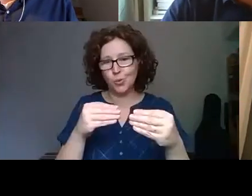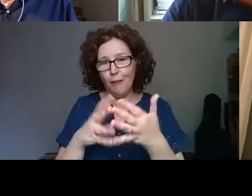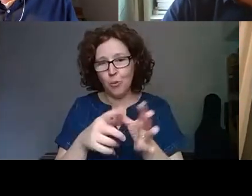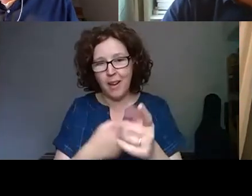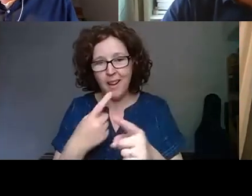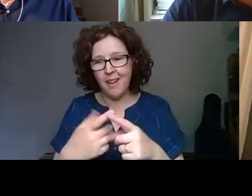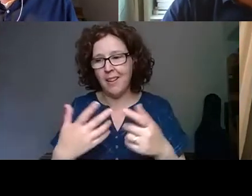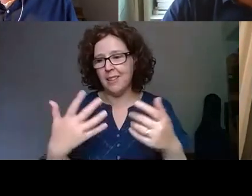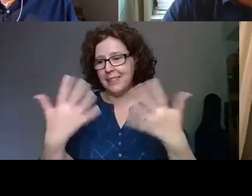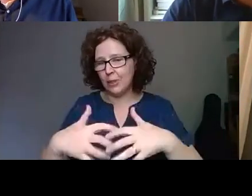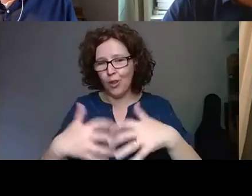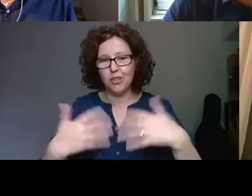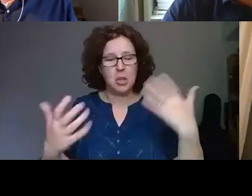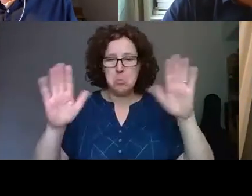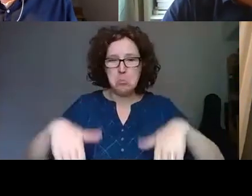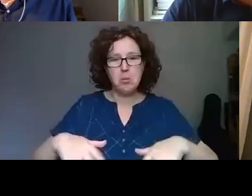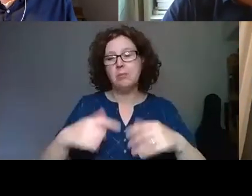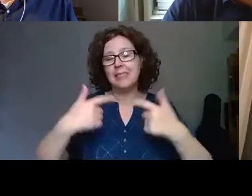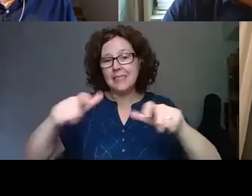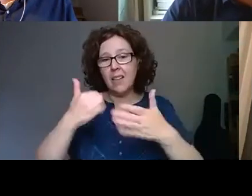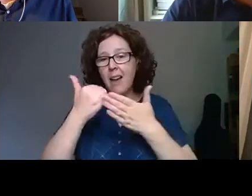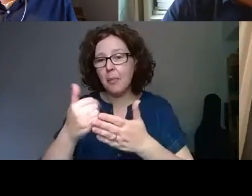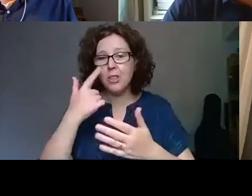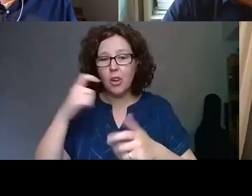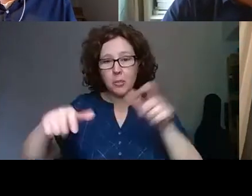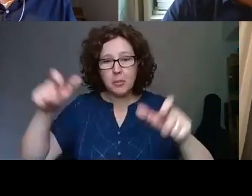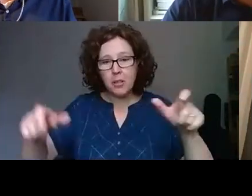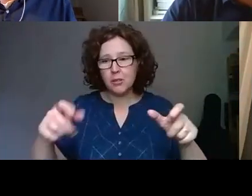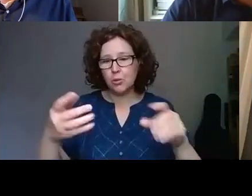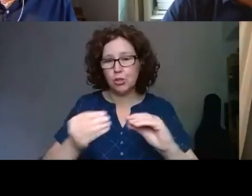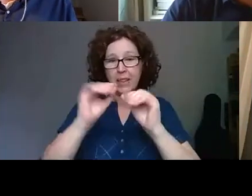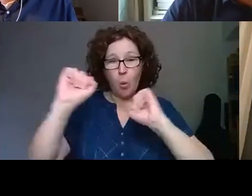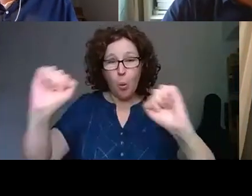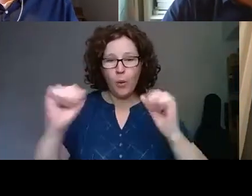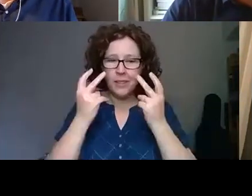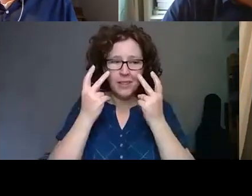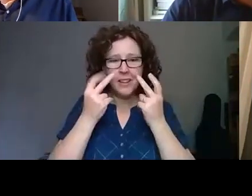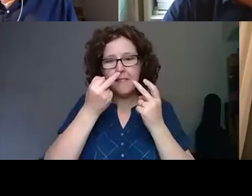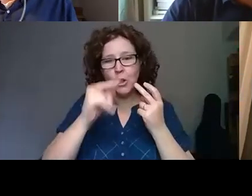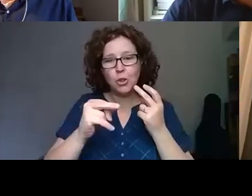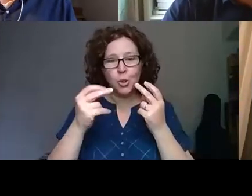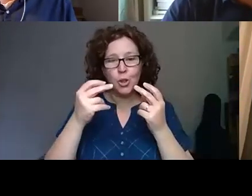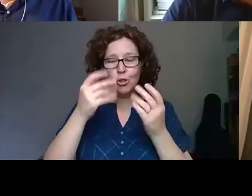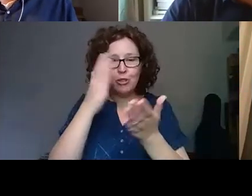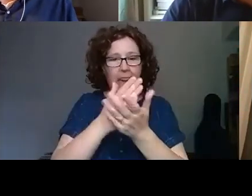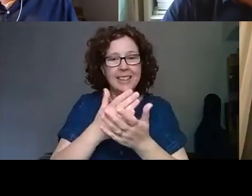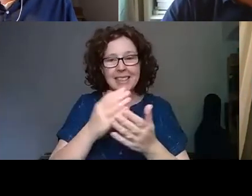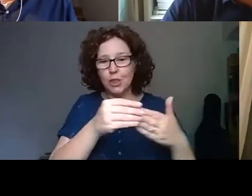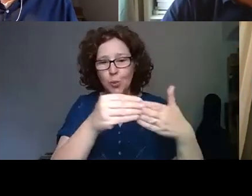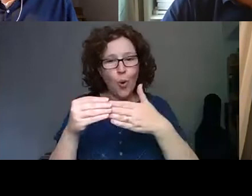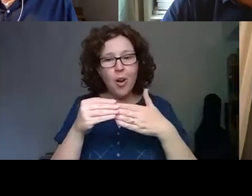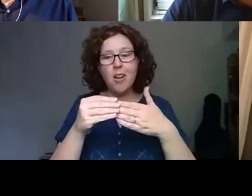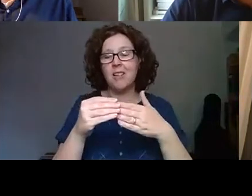been able to help, you young people to develop virtual reality tours, create their own little museum of me. We've had YouTube film making